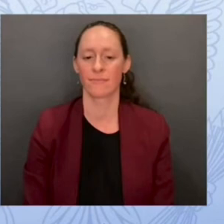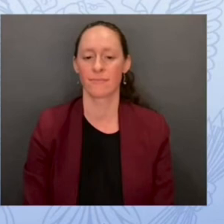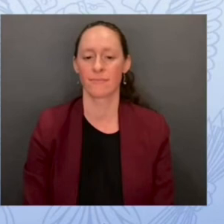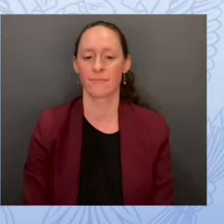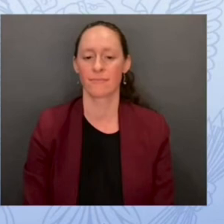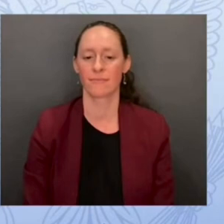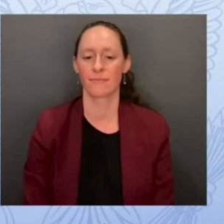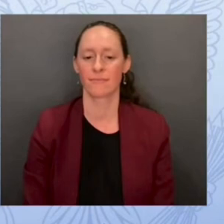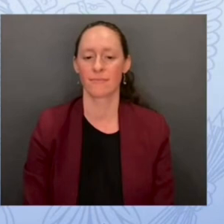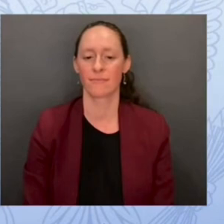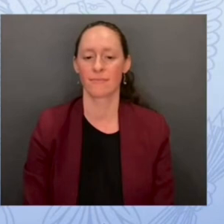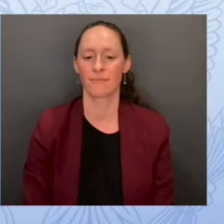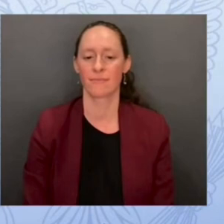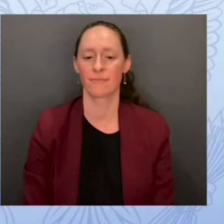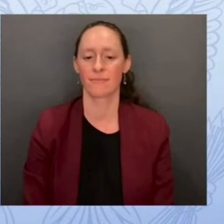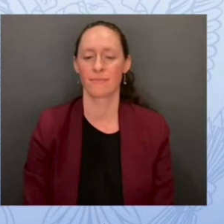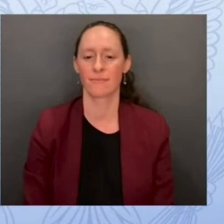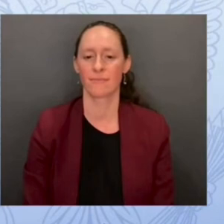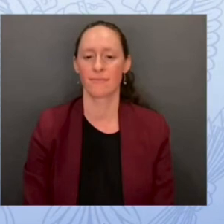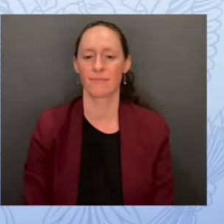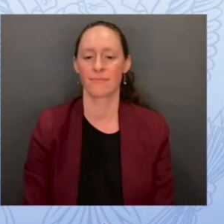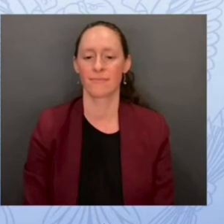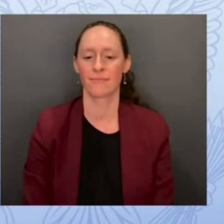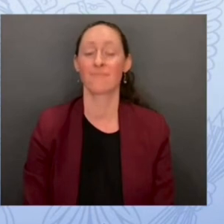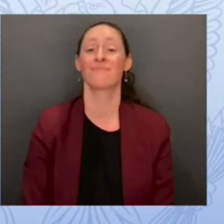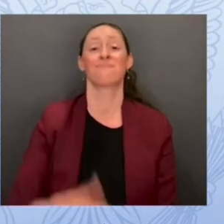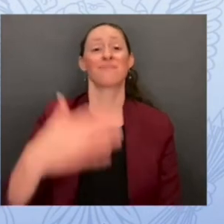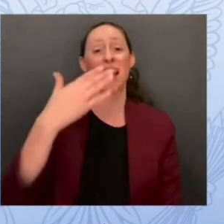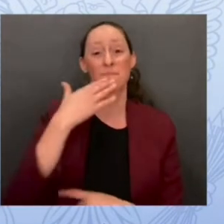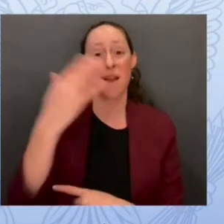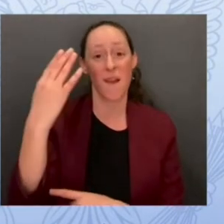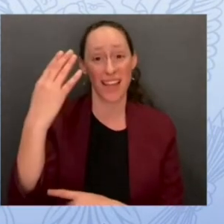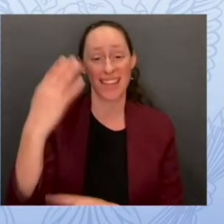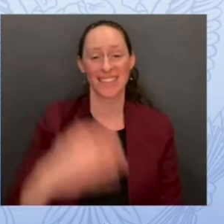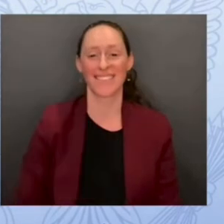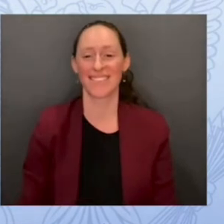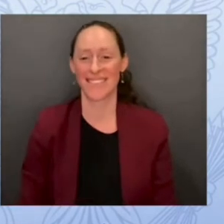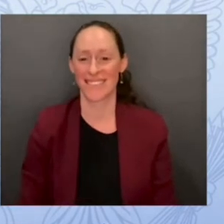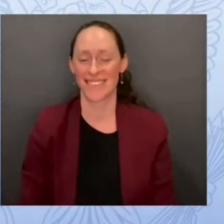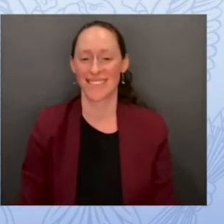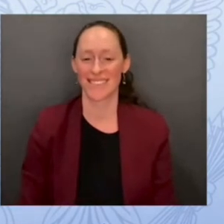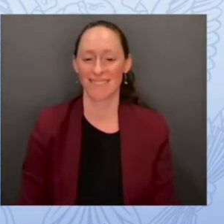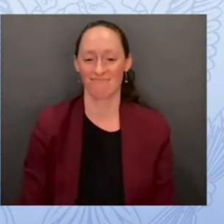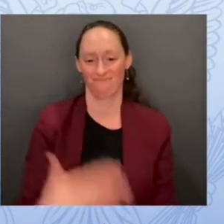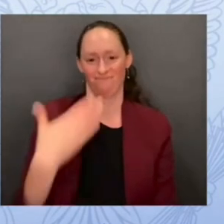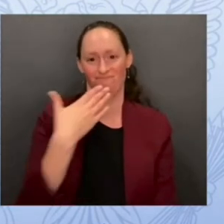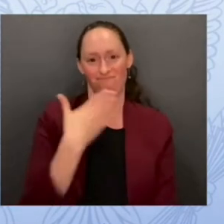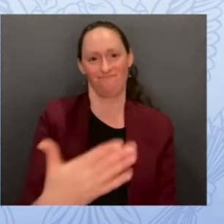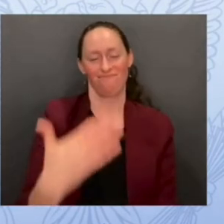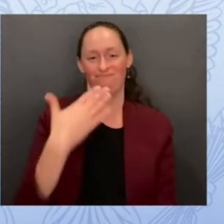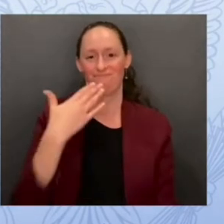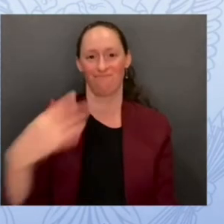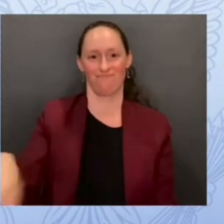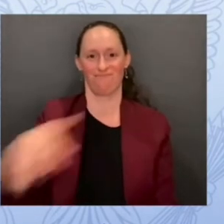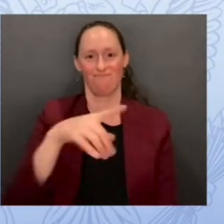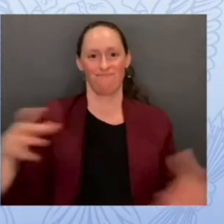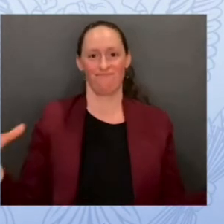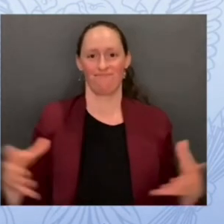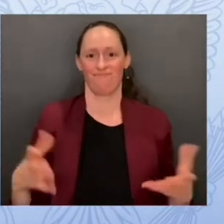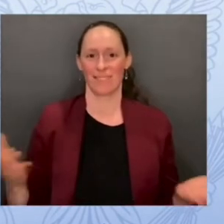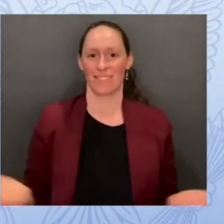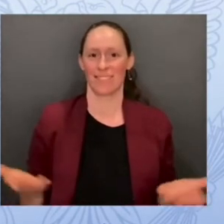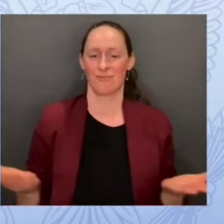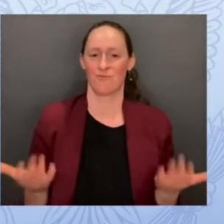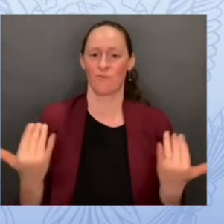good morning everyone thank you all for being here today particularly because it is take two thank you